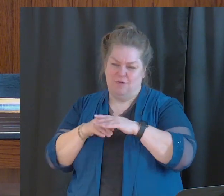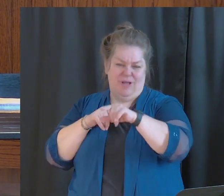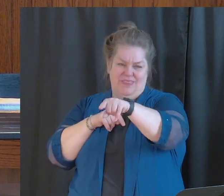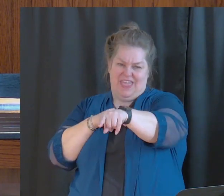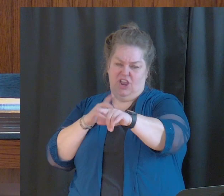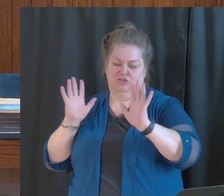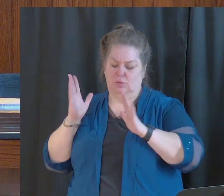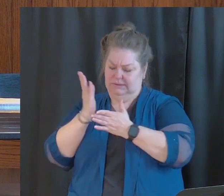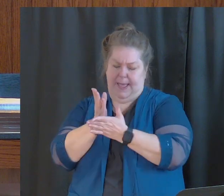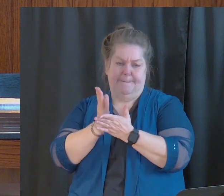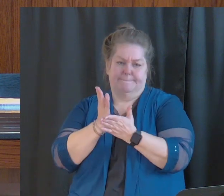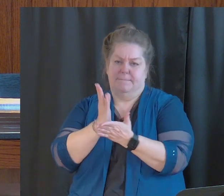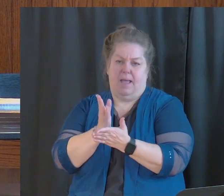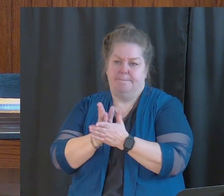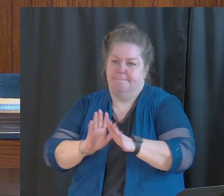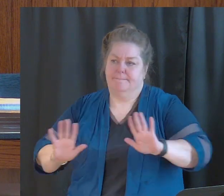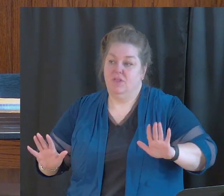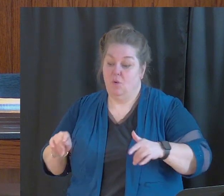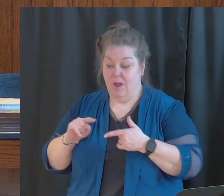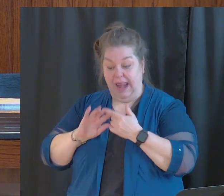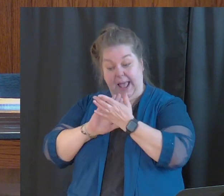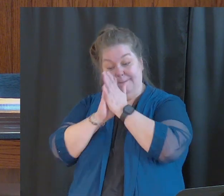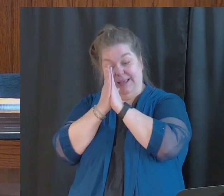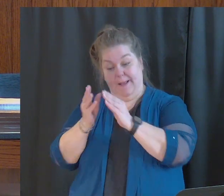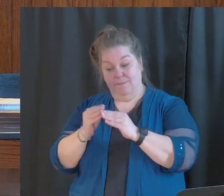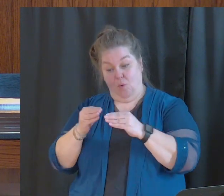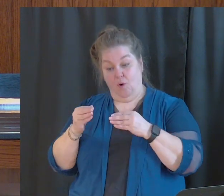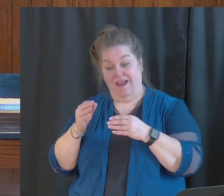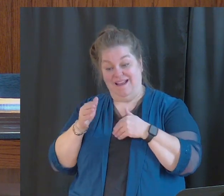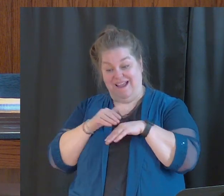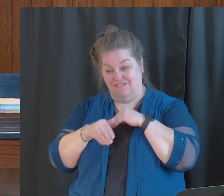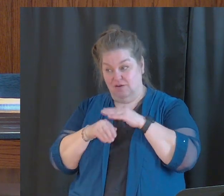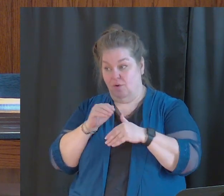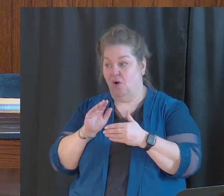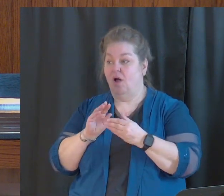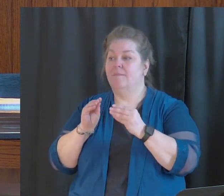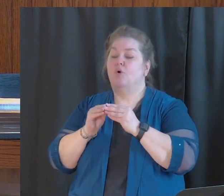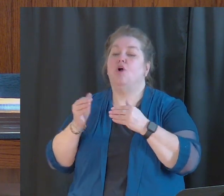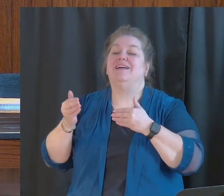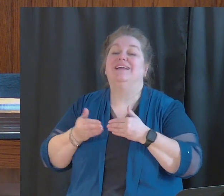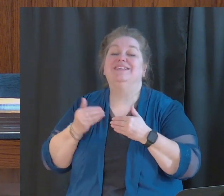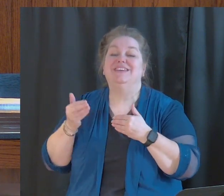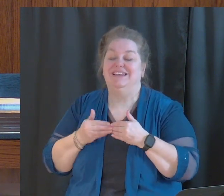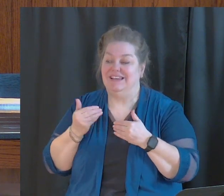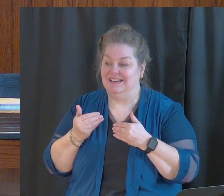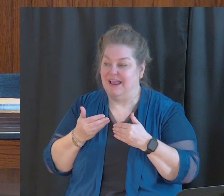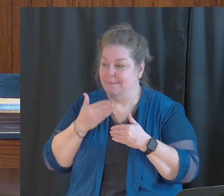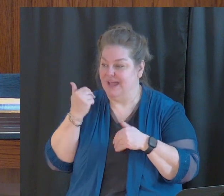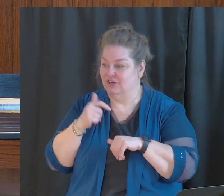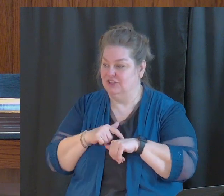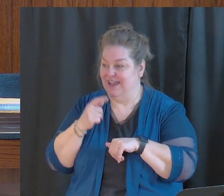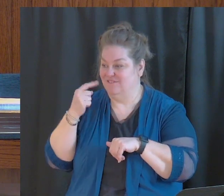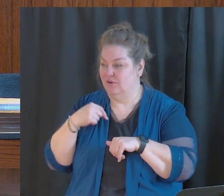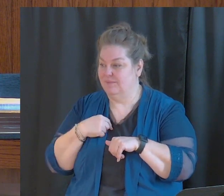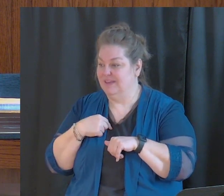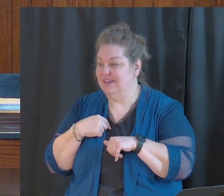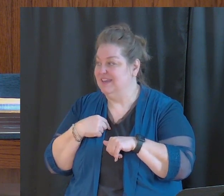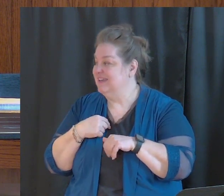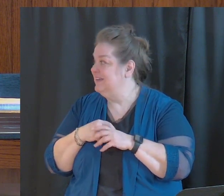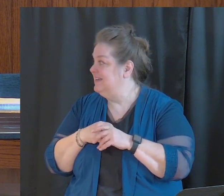yet, so just stop now. And when I'm more comfortable and more convenient, a better time for me, in other words, because it's not